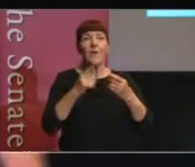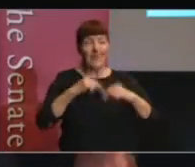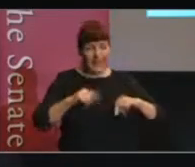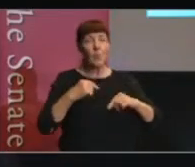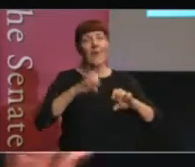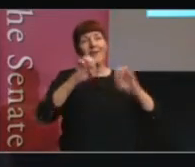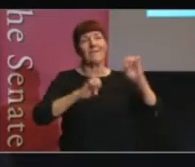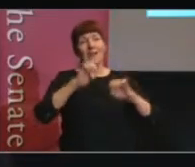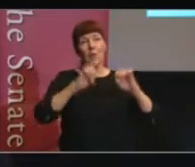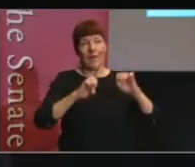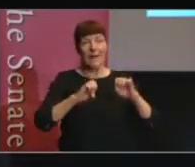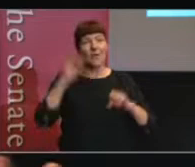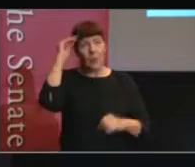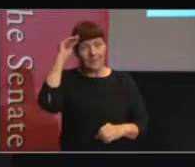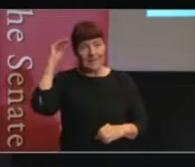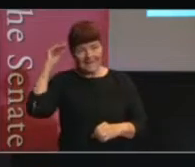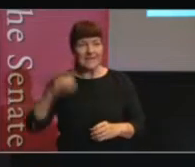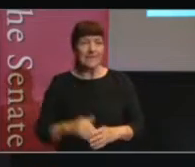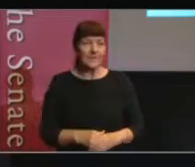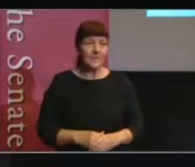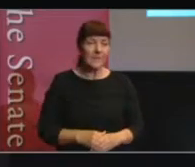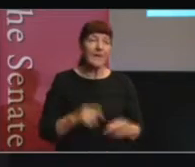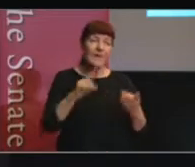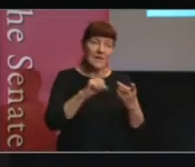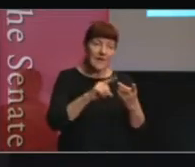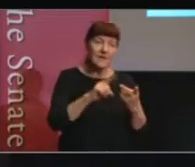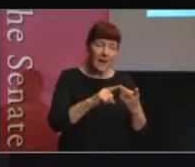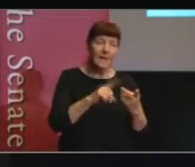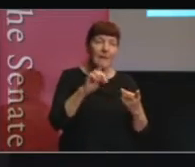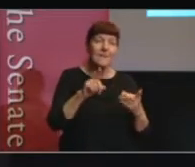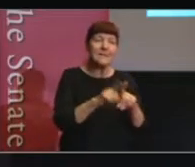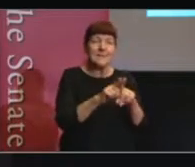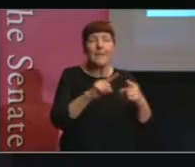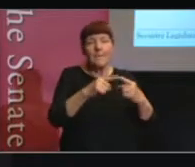And this slide is another iteration of that same point.